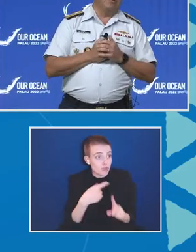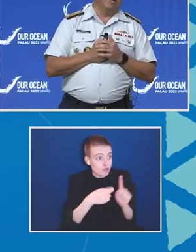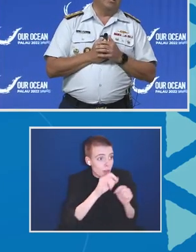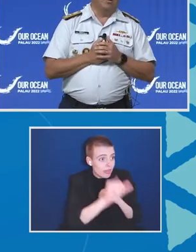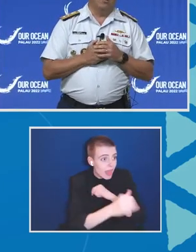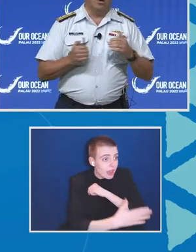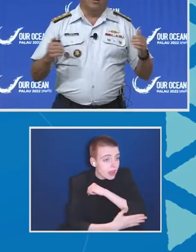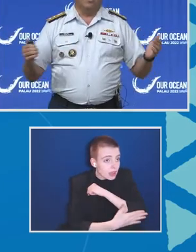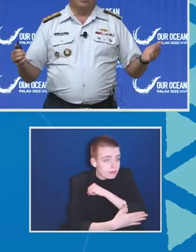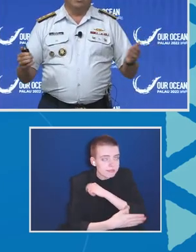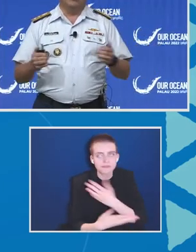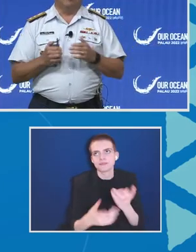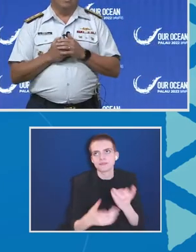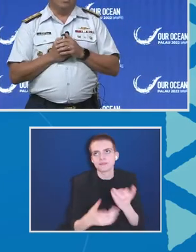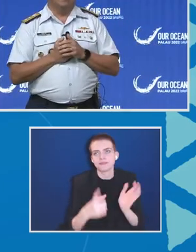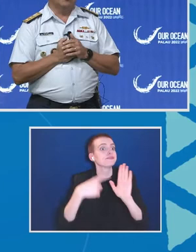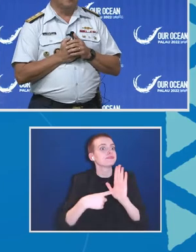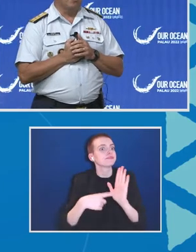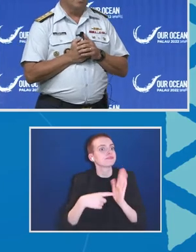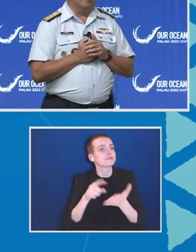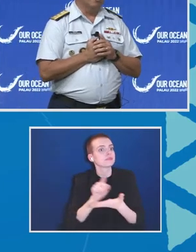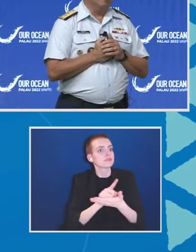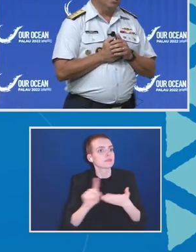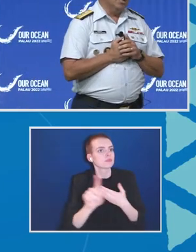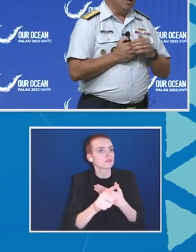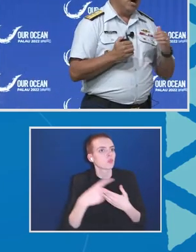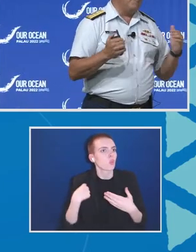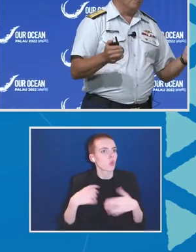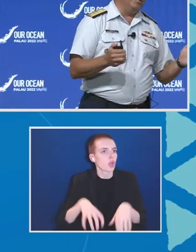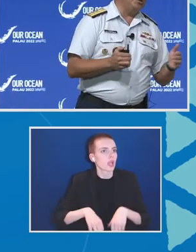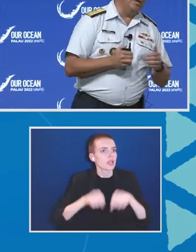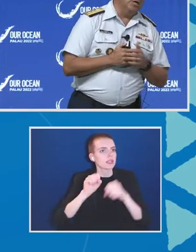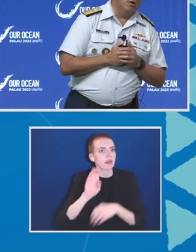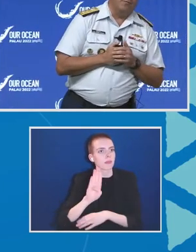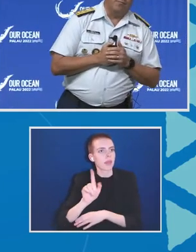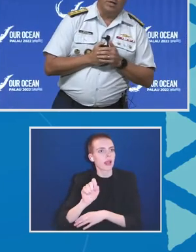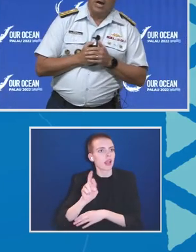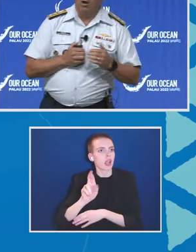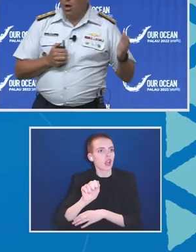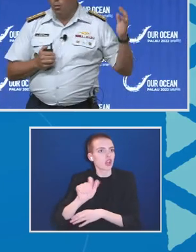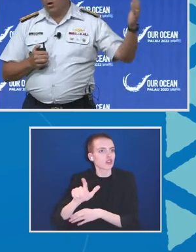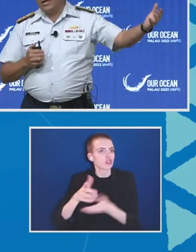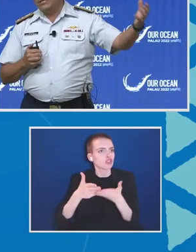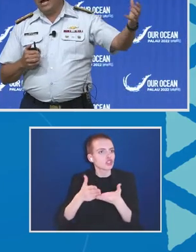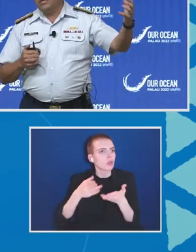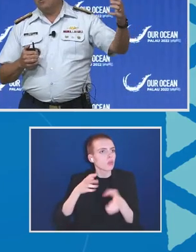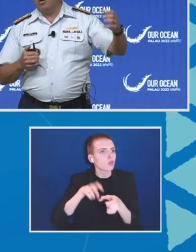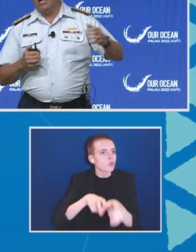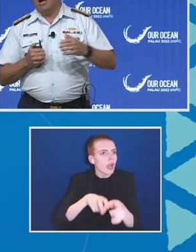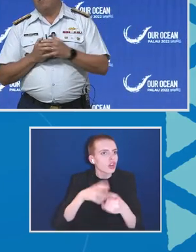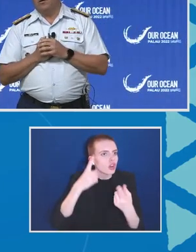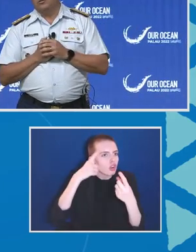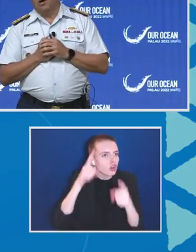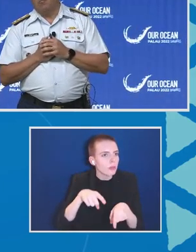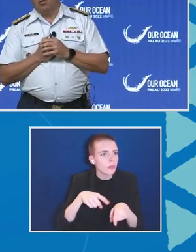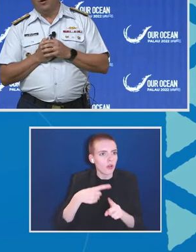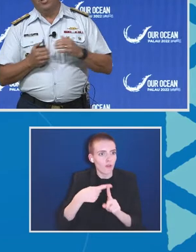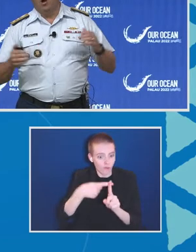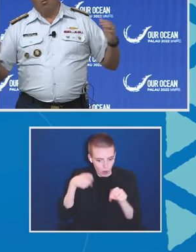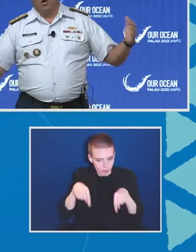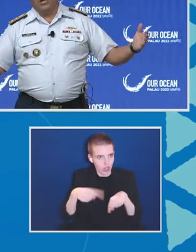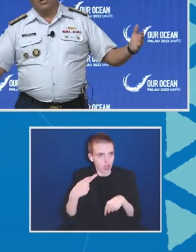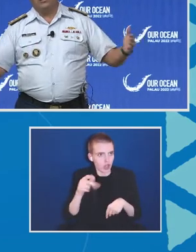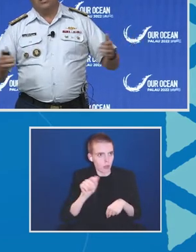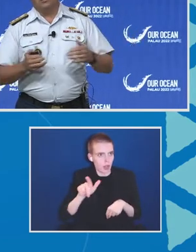for example, next week we're going to conduct a bilateral ship rider agreement operation here off of Palau. We're going to take some Palau folks on